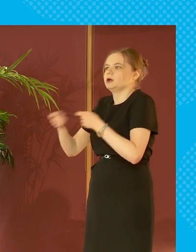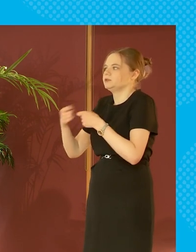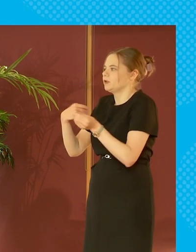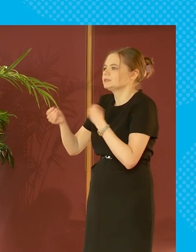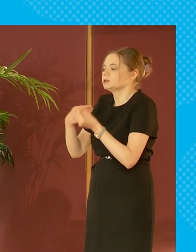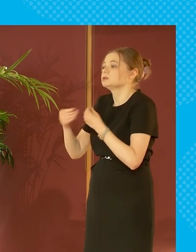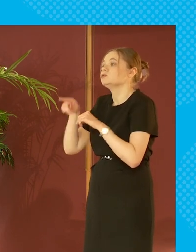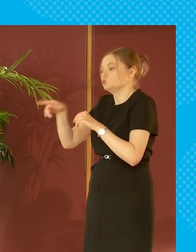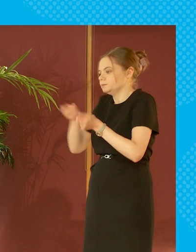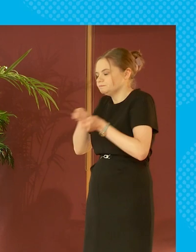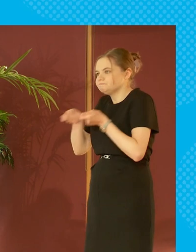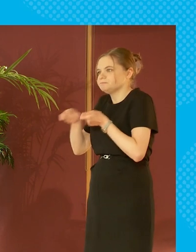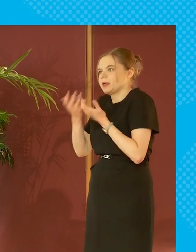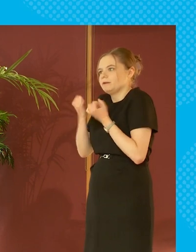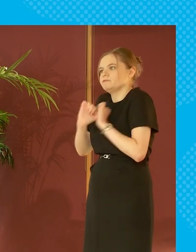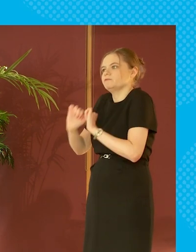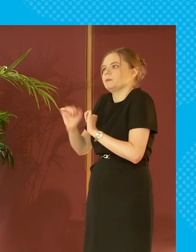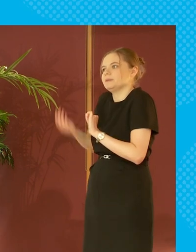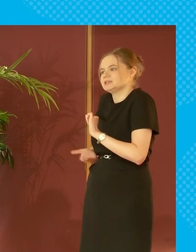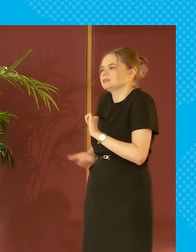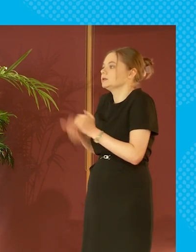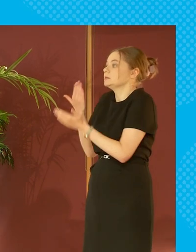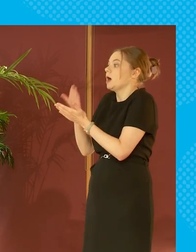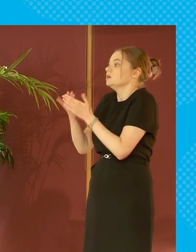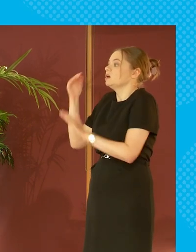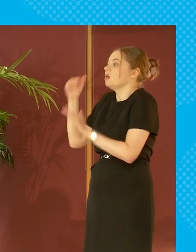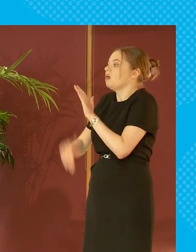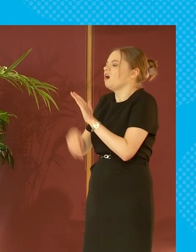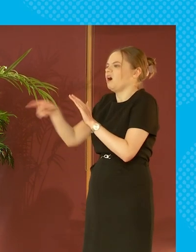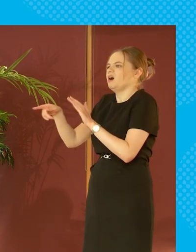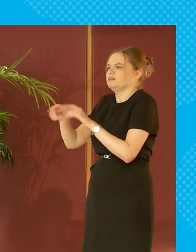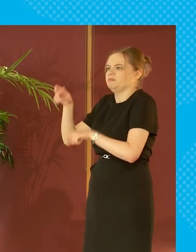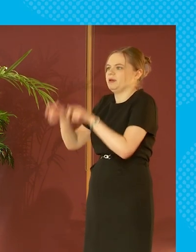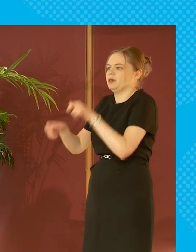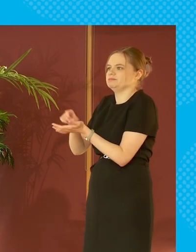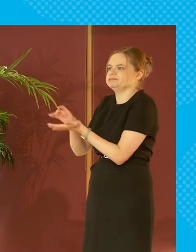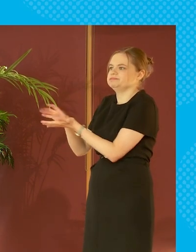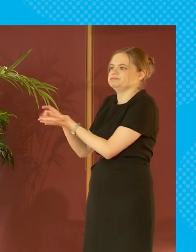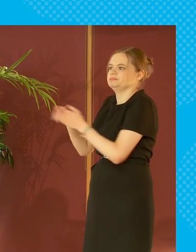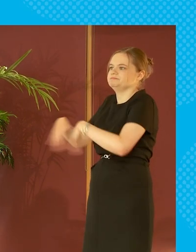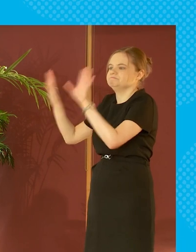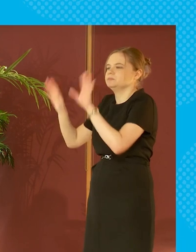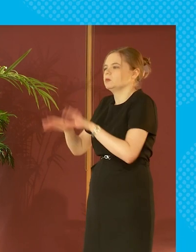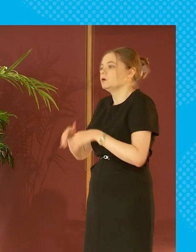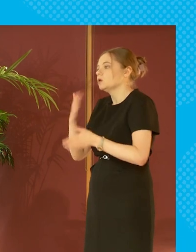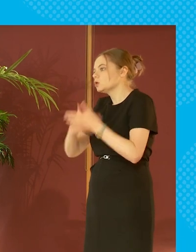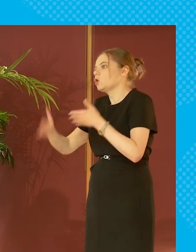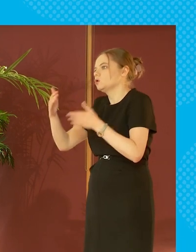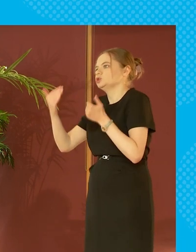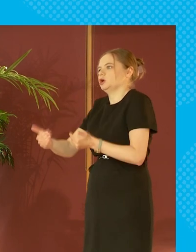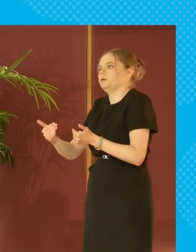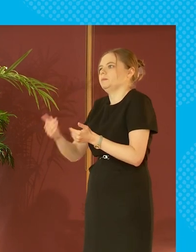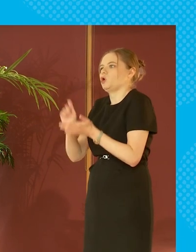a business and your demand goes down for whatever reason you just sack people that's how you do that's why you don't give people long-term